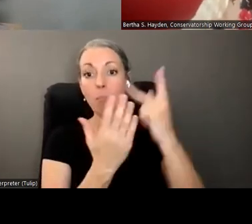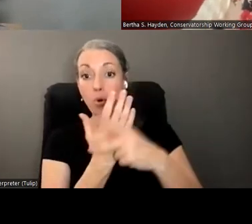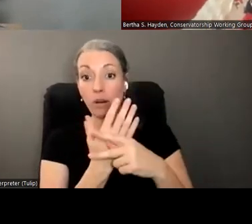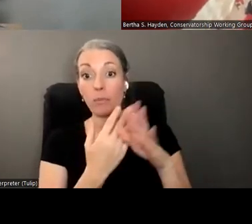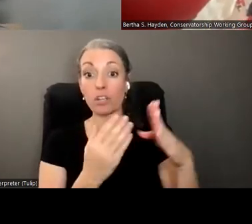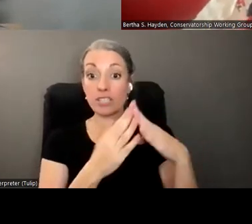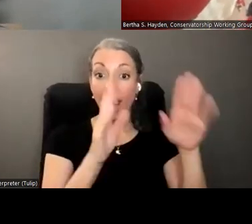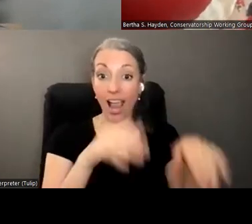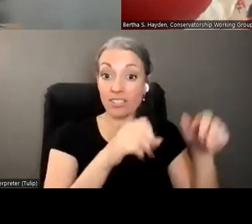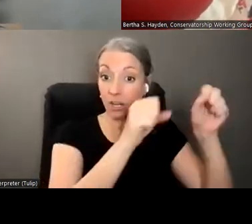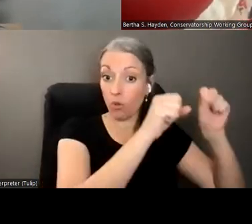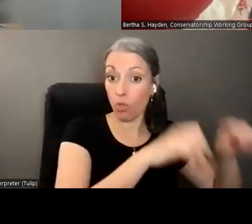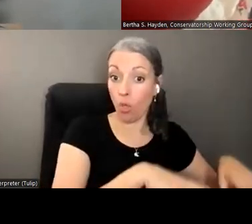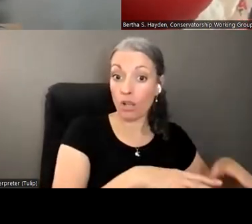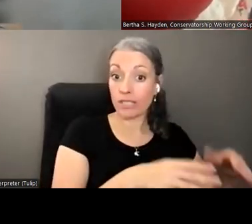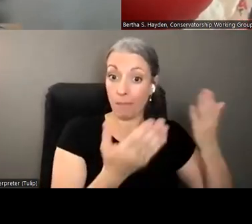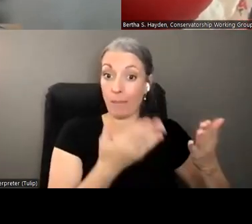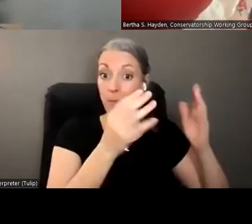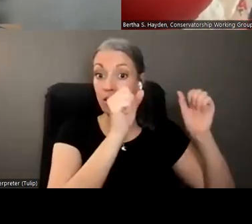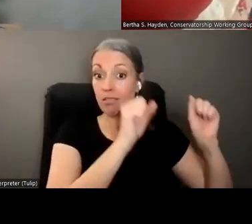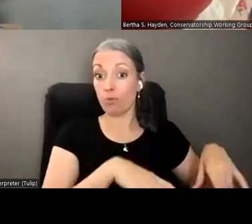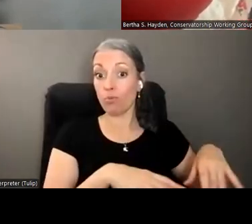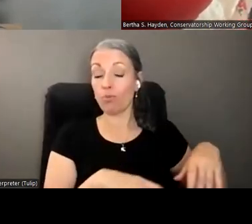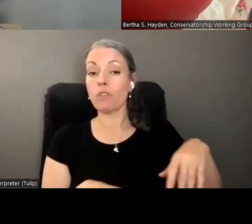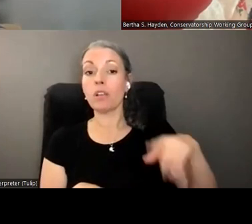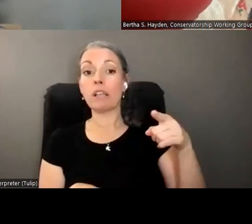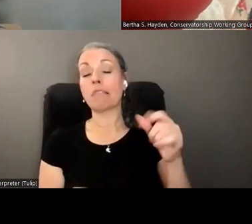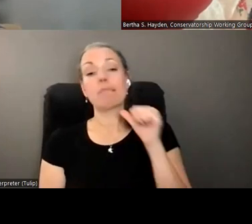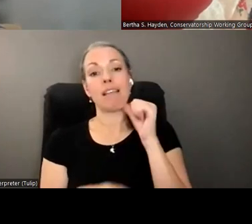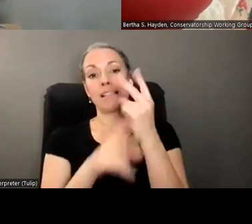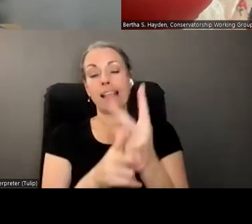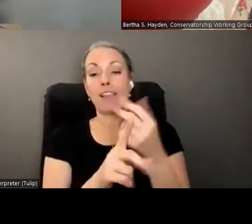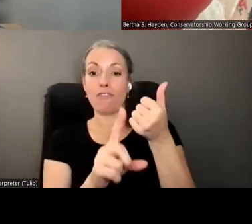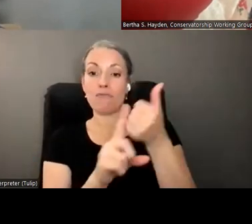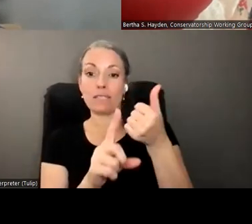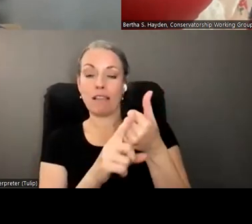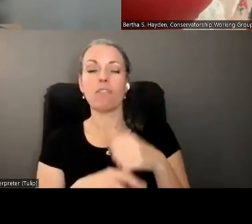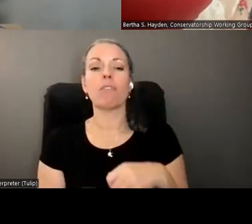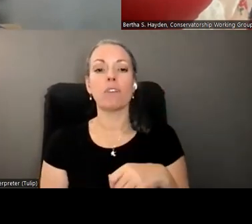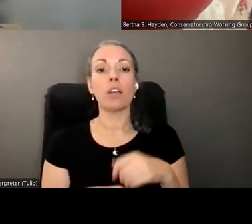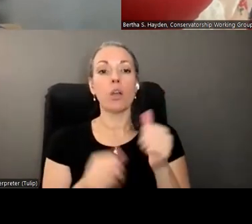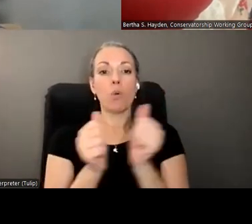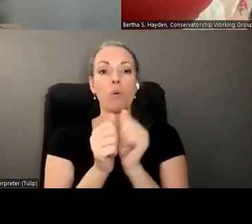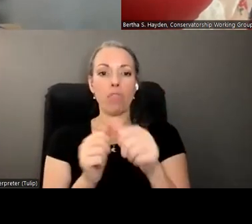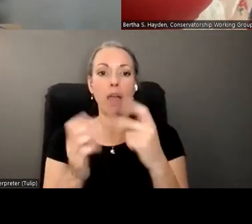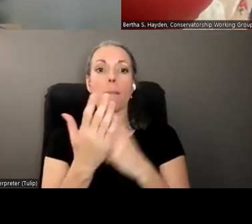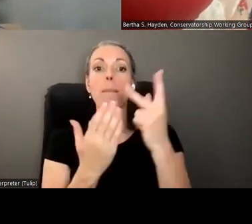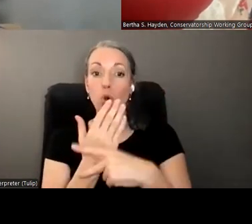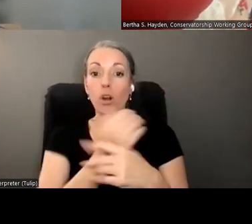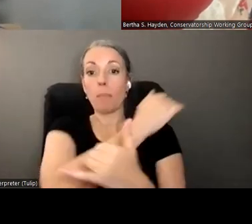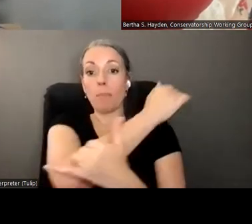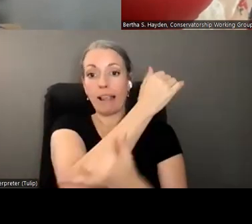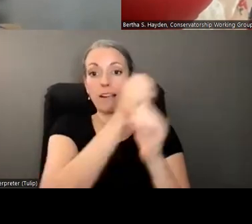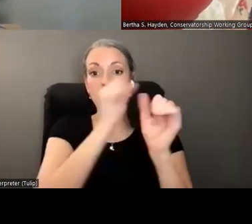housing because of some pretty severe self-neglect and with that program there the county could potentially